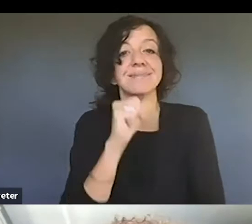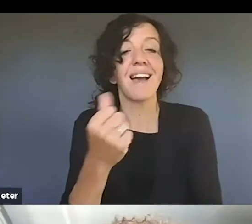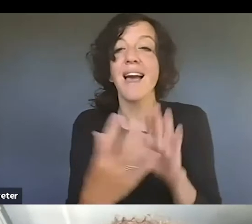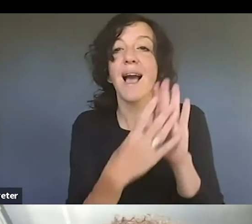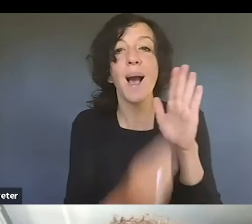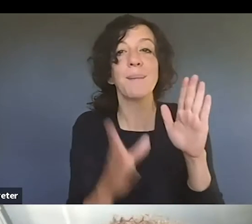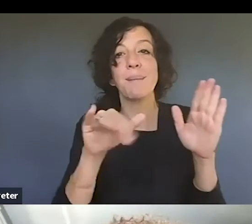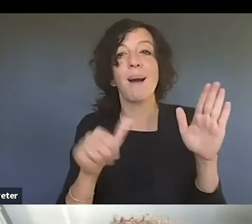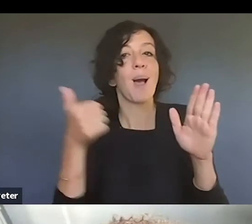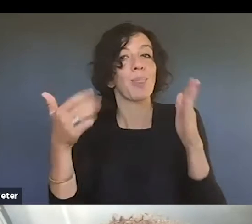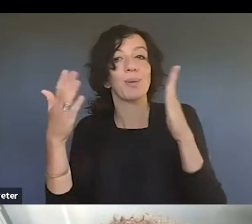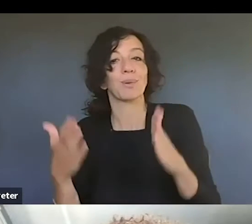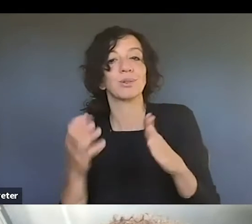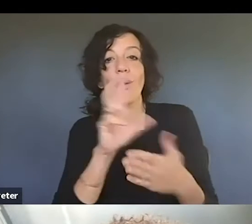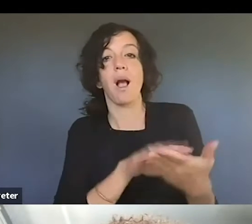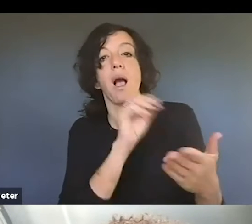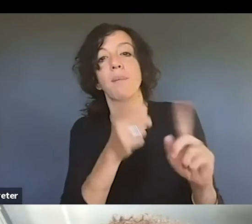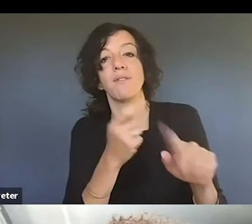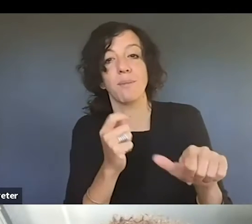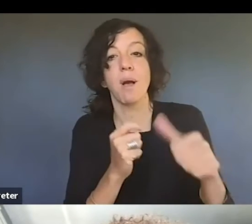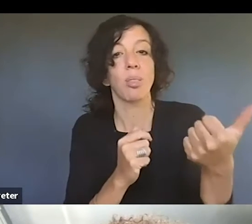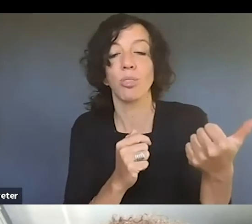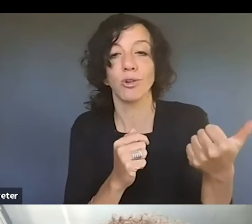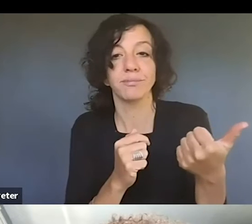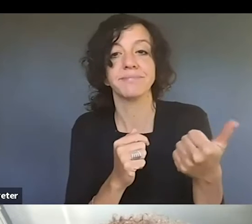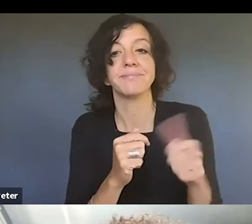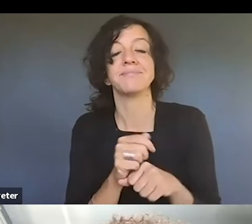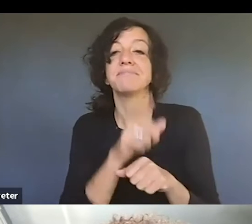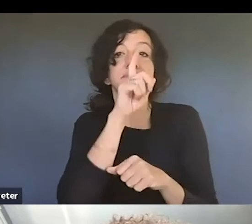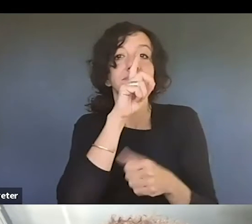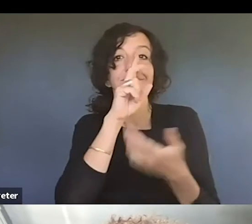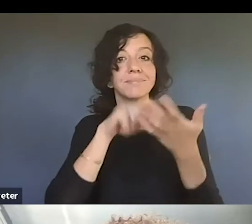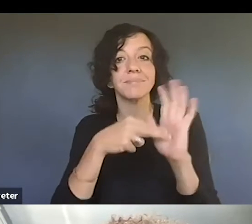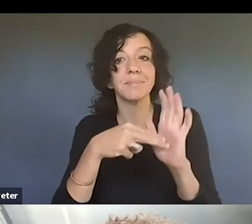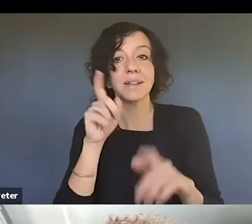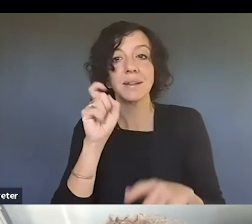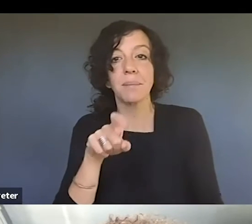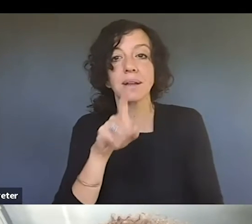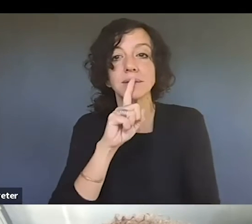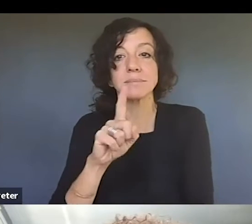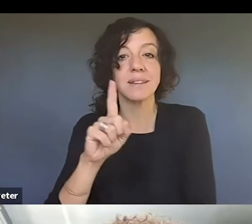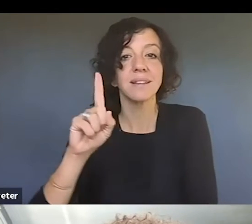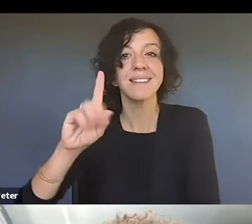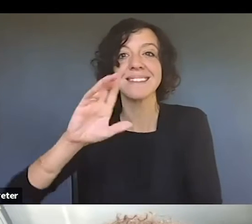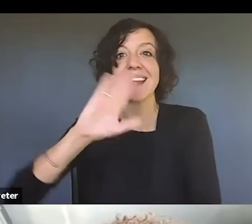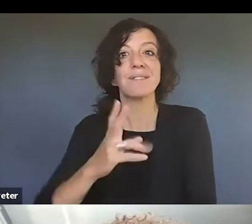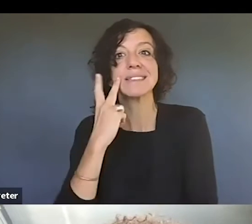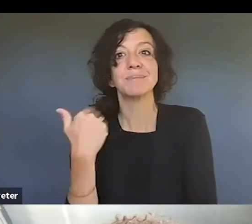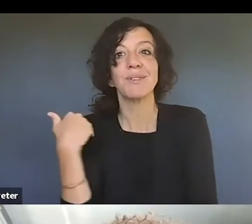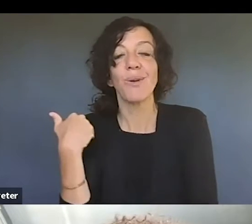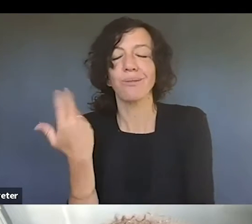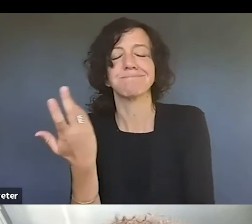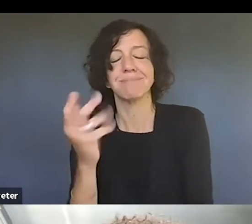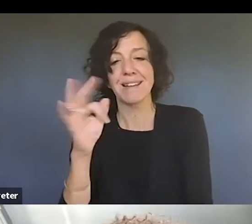somebody else, copied from somebody else. Um, it doesn't mean that the work has to be absolutely novel. So if you have two artists